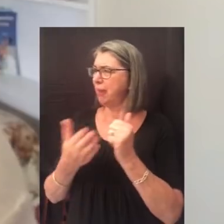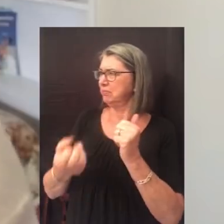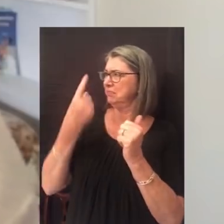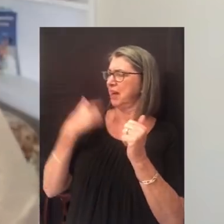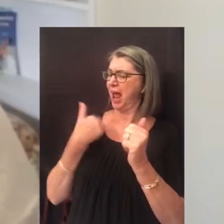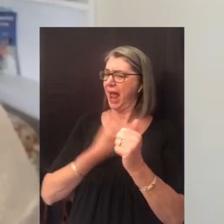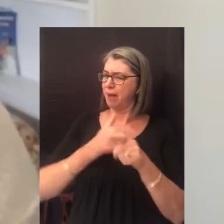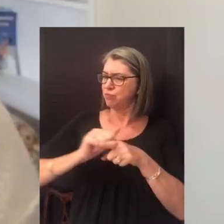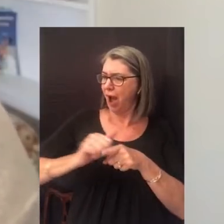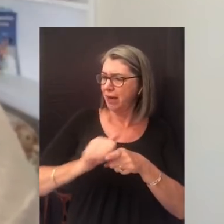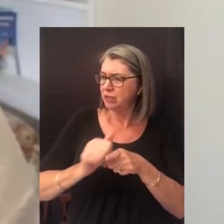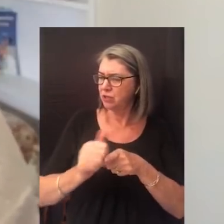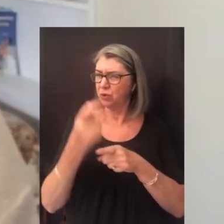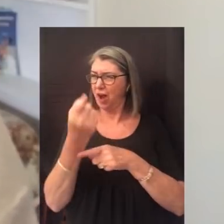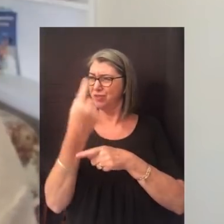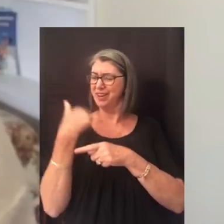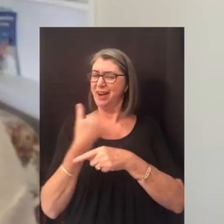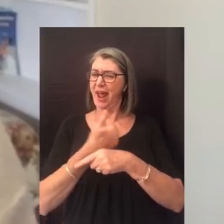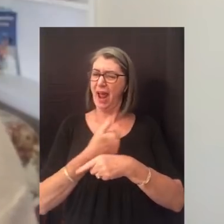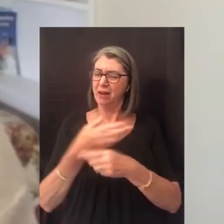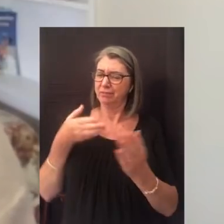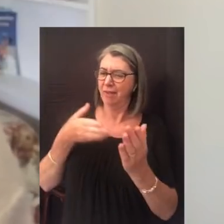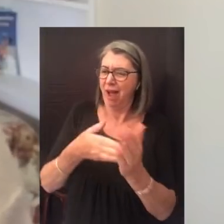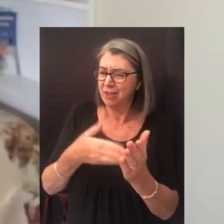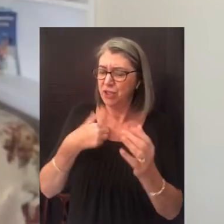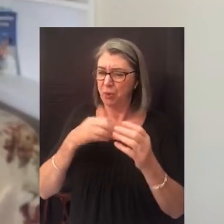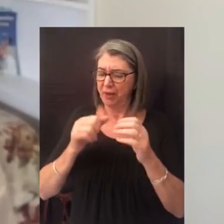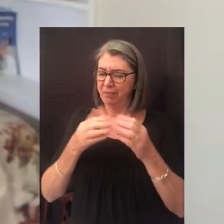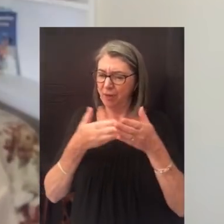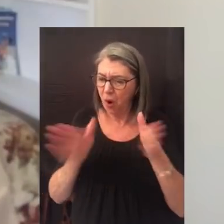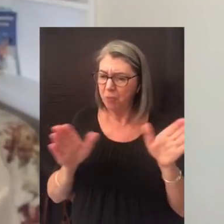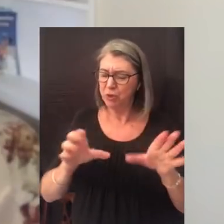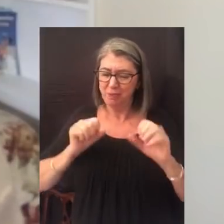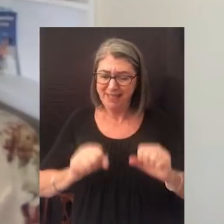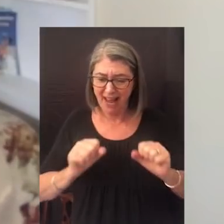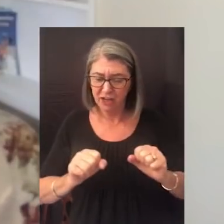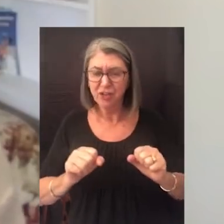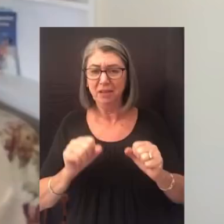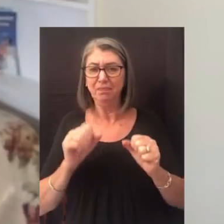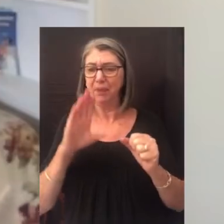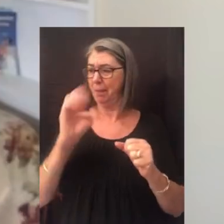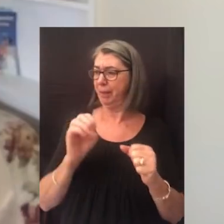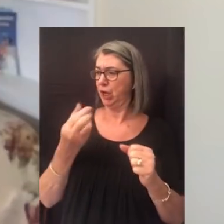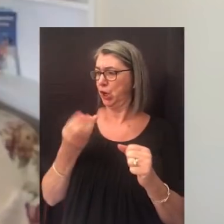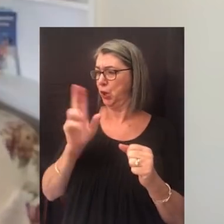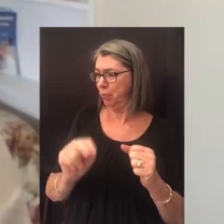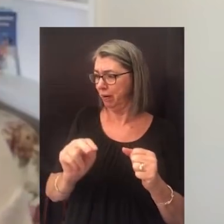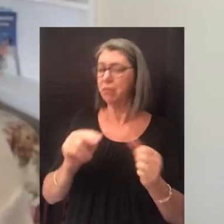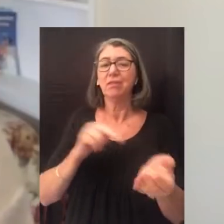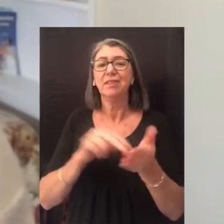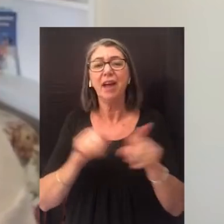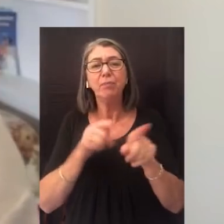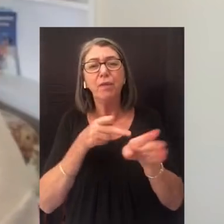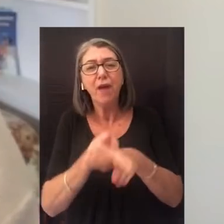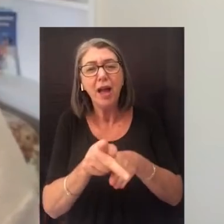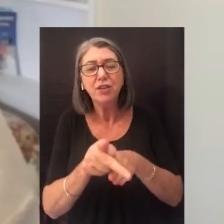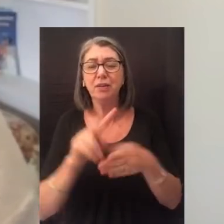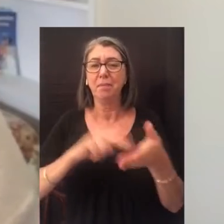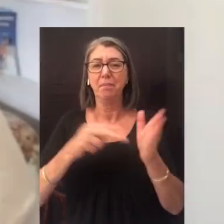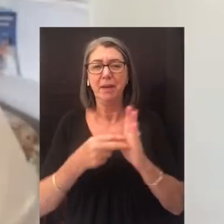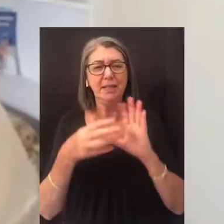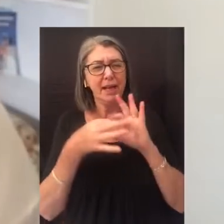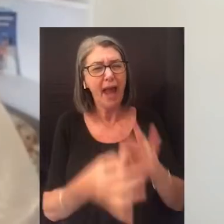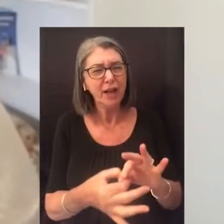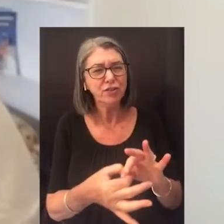biases so that we could be open to the potential and to be human. Nursing, as a profession, involves connection.